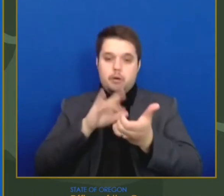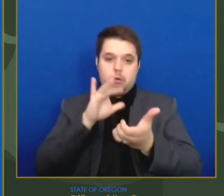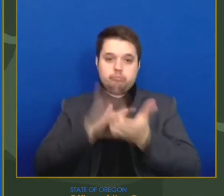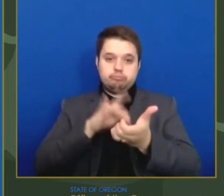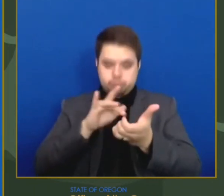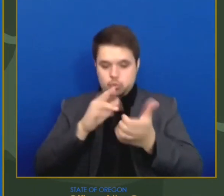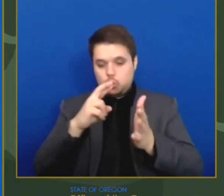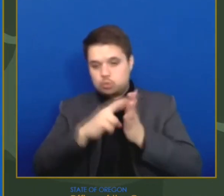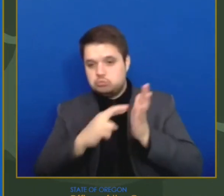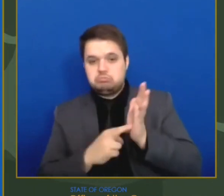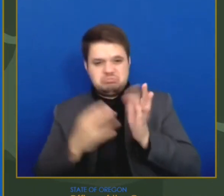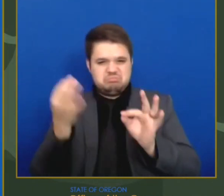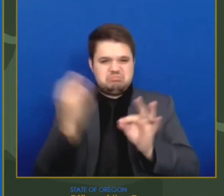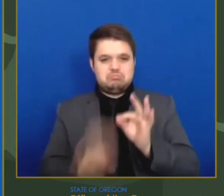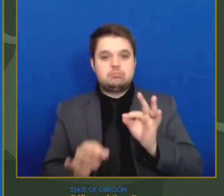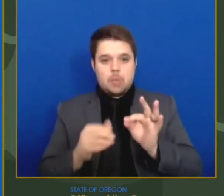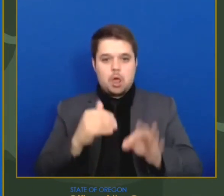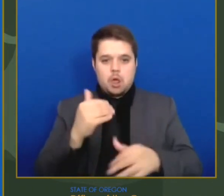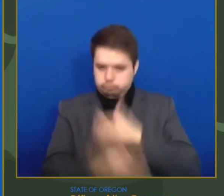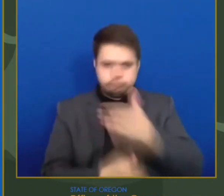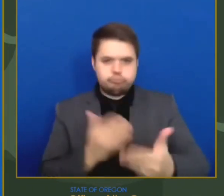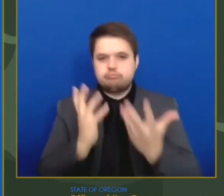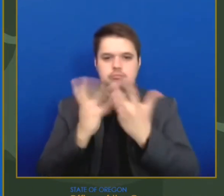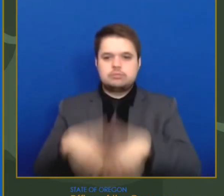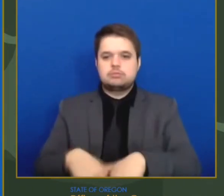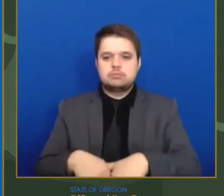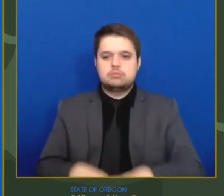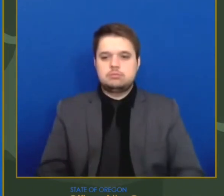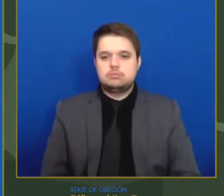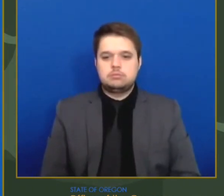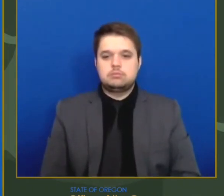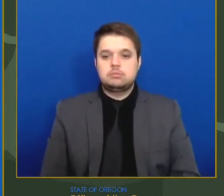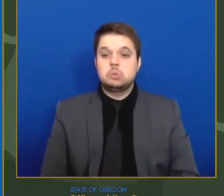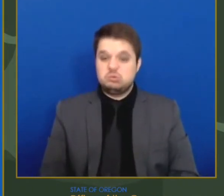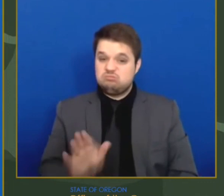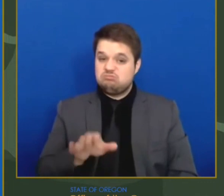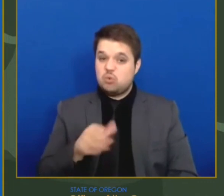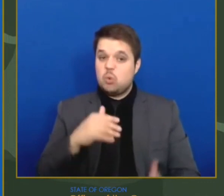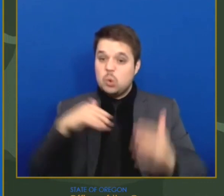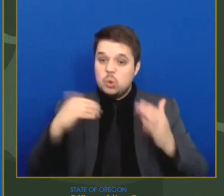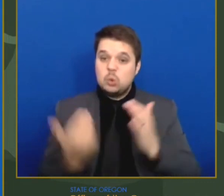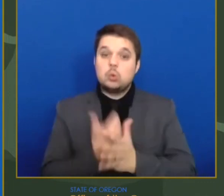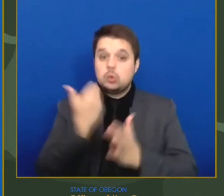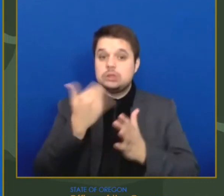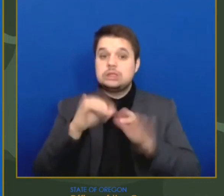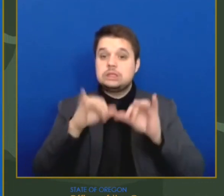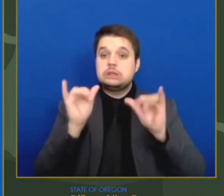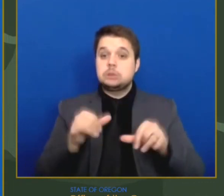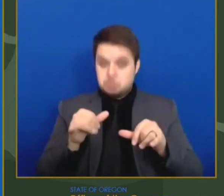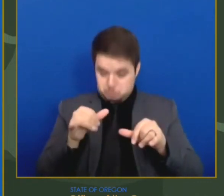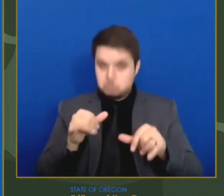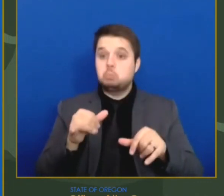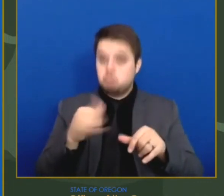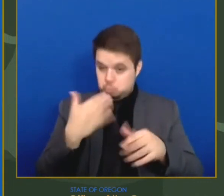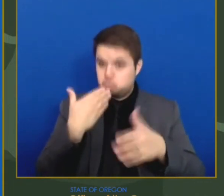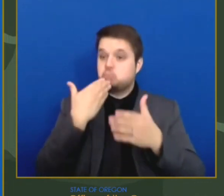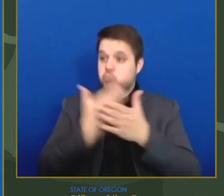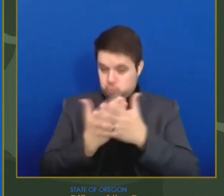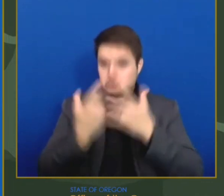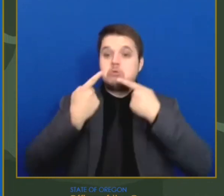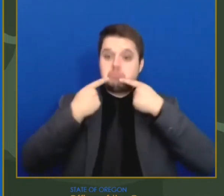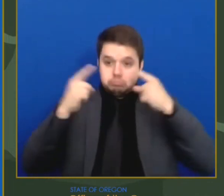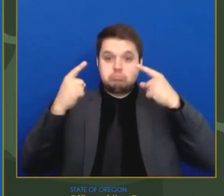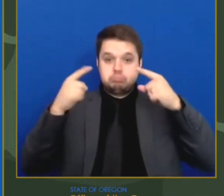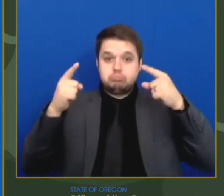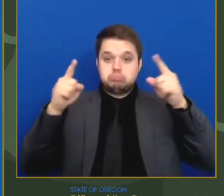Early indications tell us the new system is working well. This week, All for Oregon scheduled appointments for more than 16,000 seniors to be